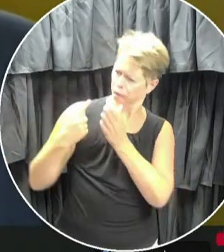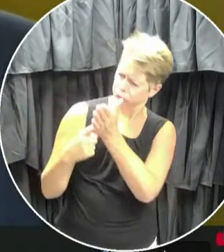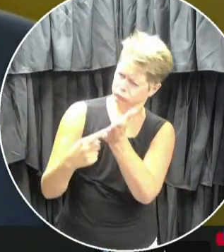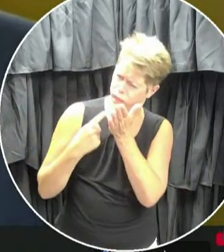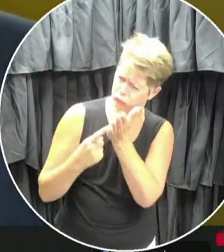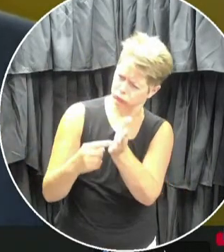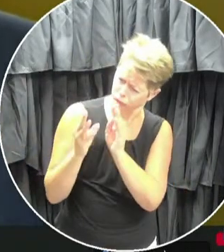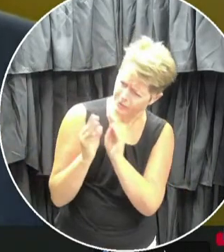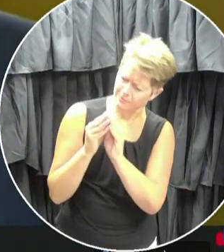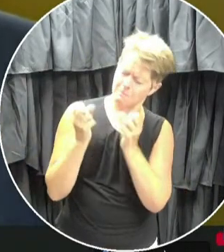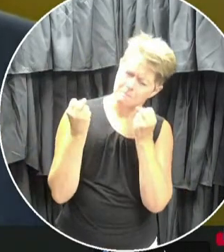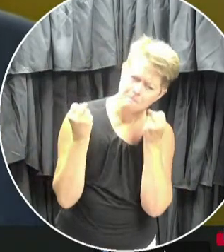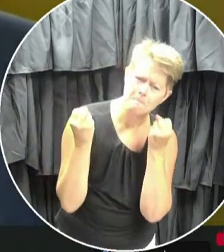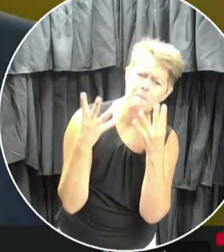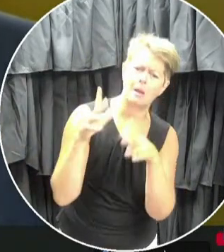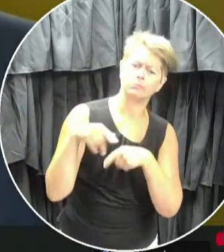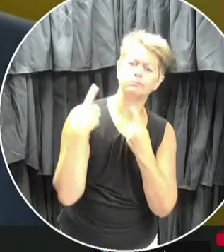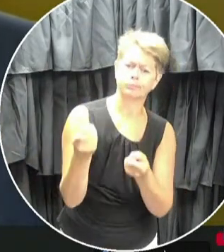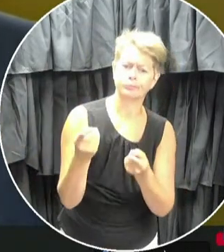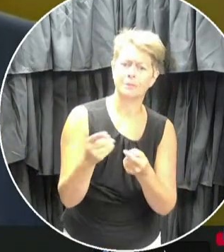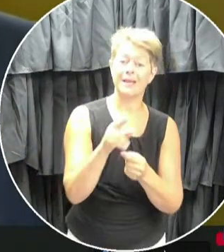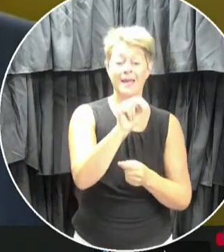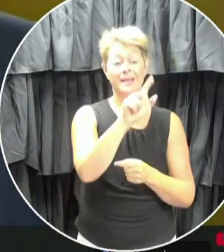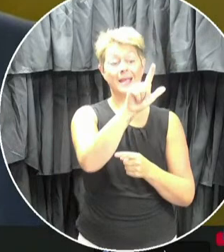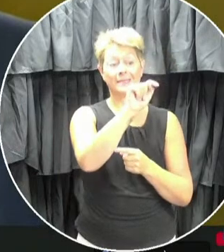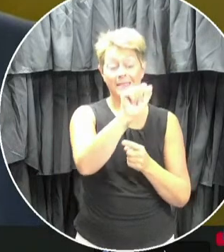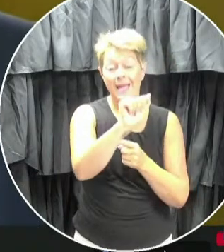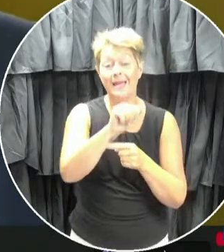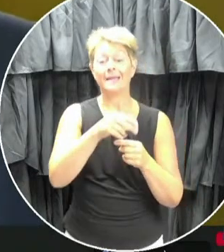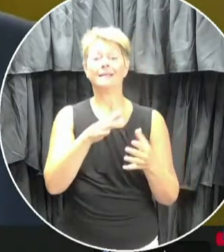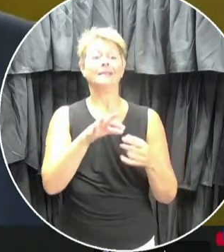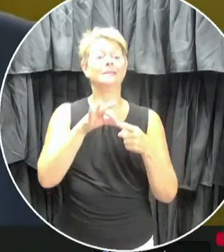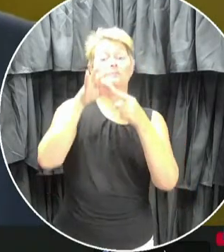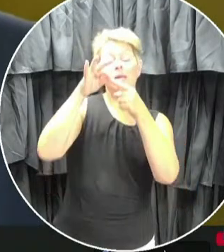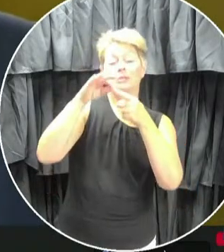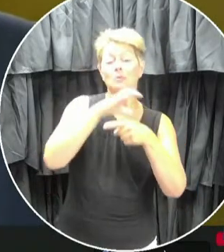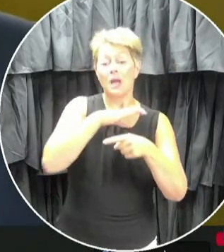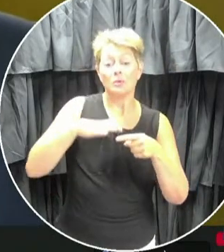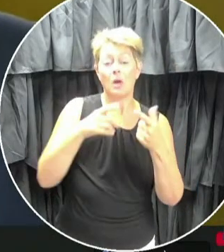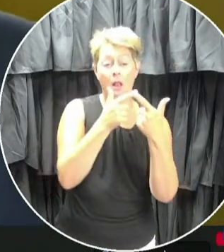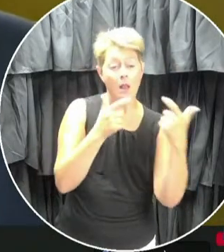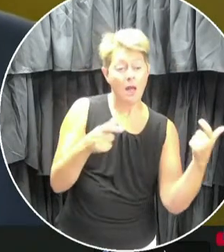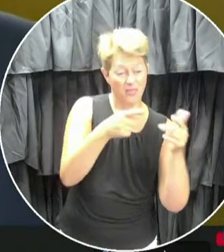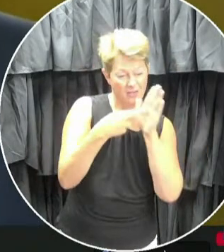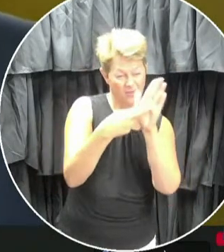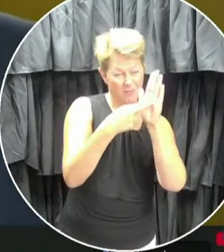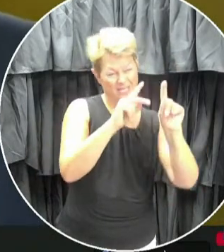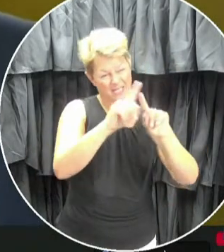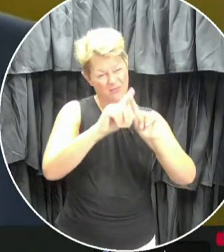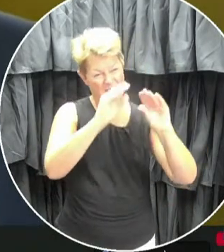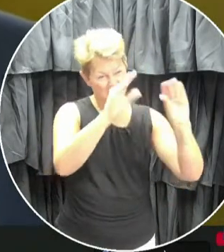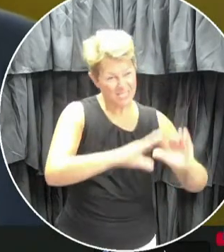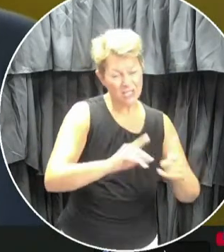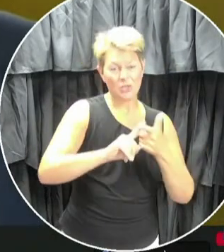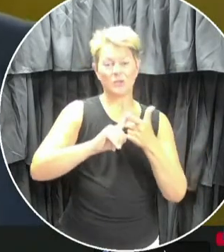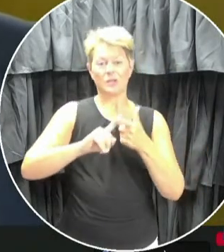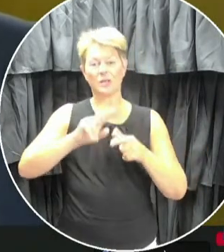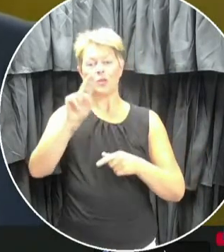last evening. The NLTA and their special interest councils as well, representing teachers throughout the province, the Newfoundland Labrador